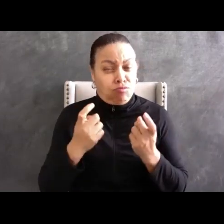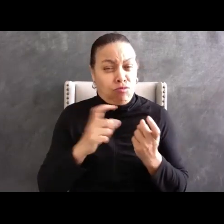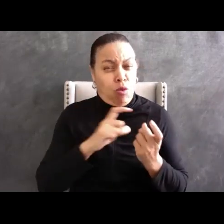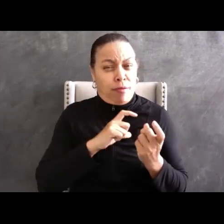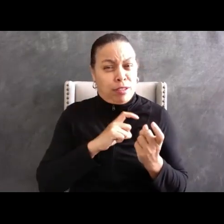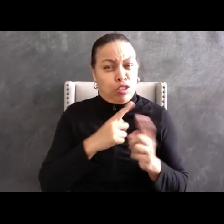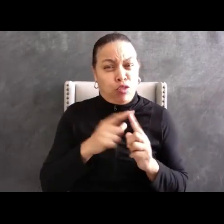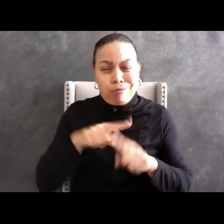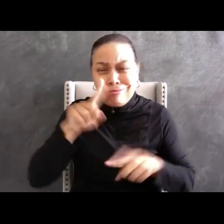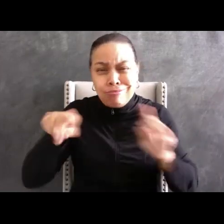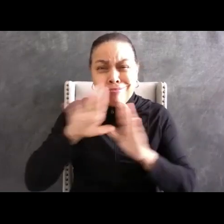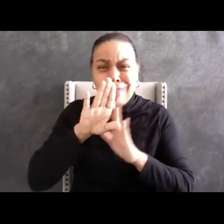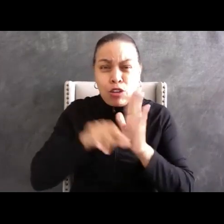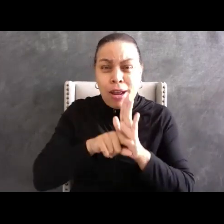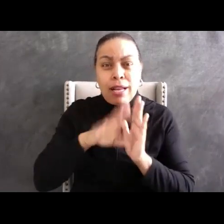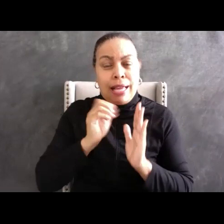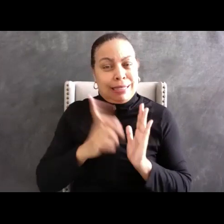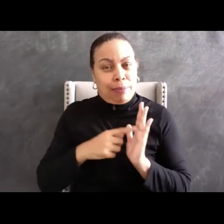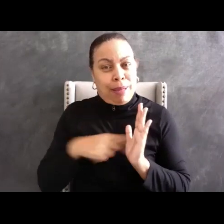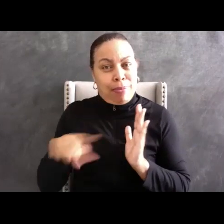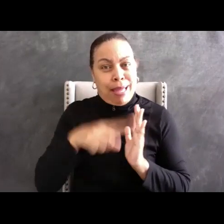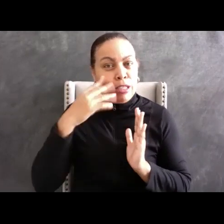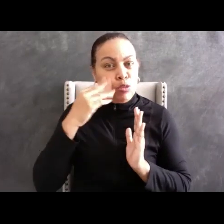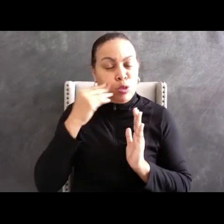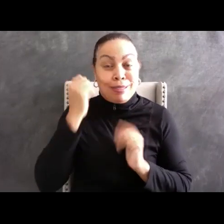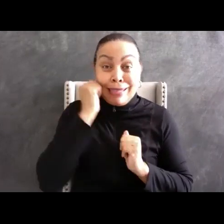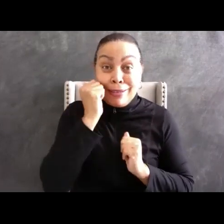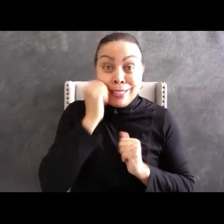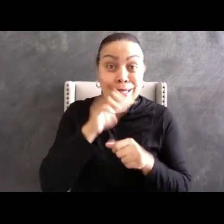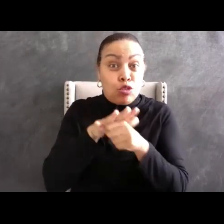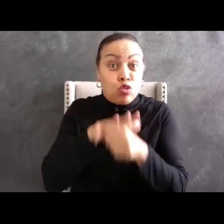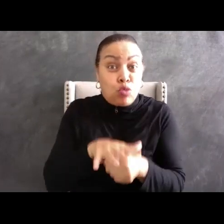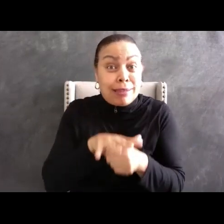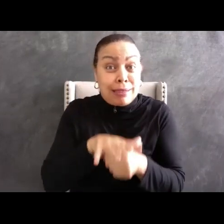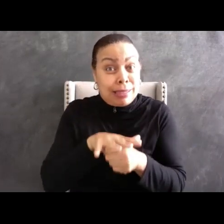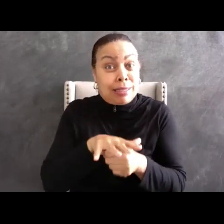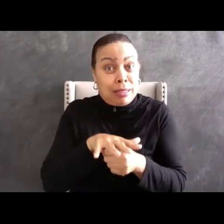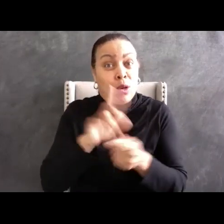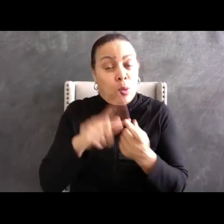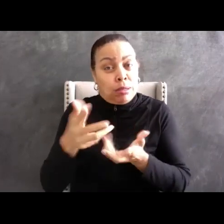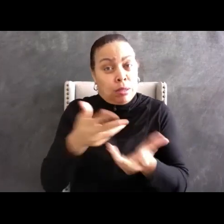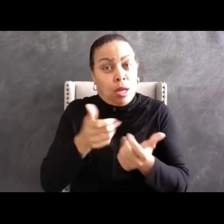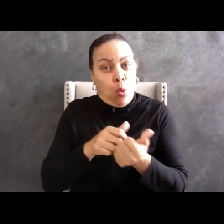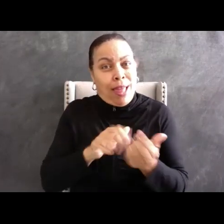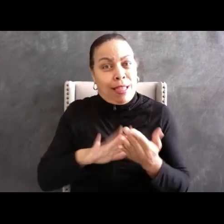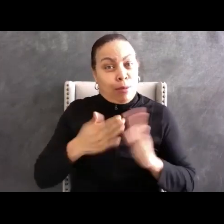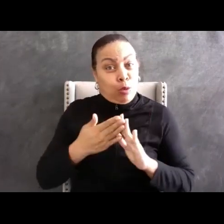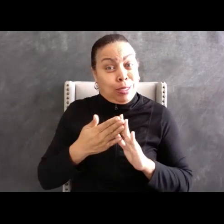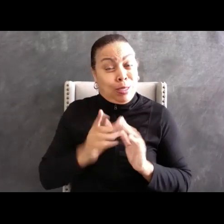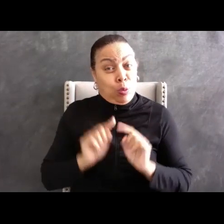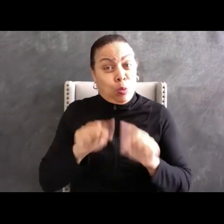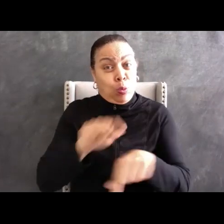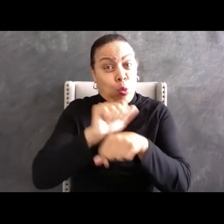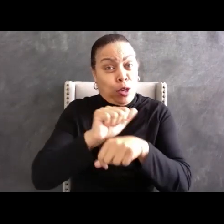in some instances, most instances, are exposed daily to the stresses of the communities where they work,